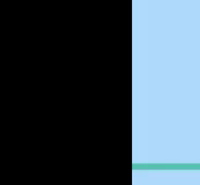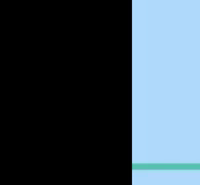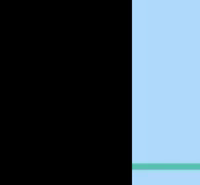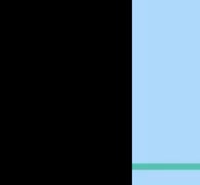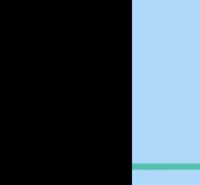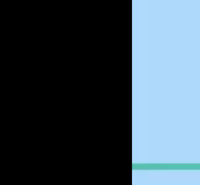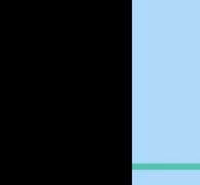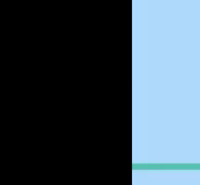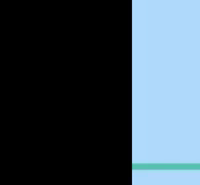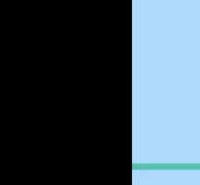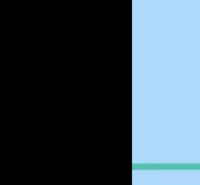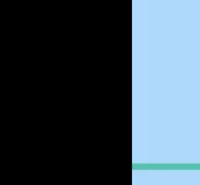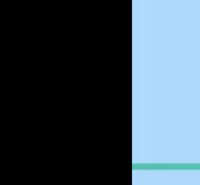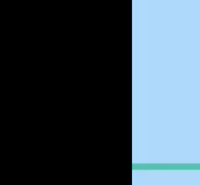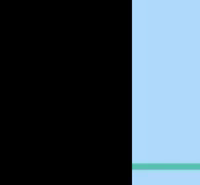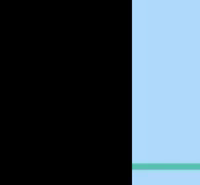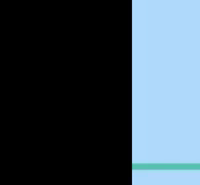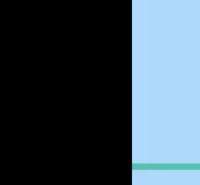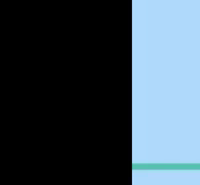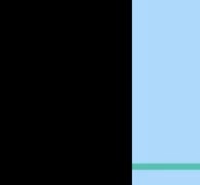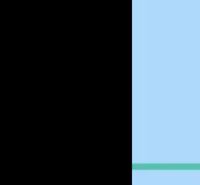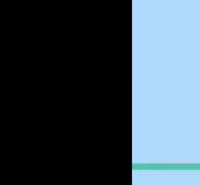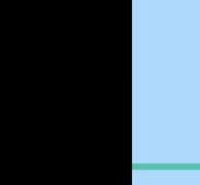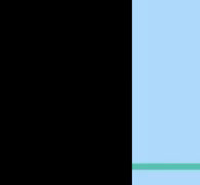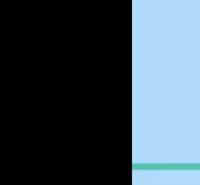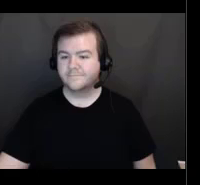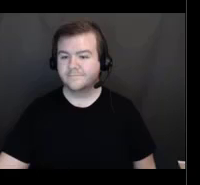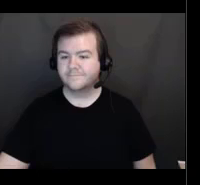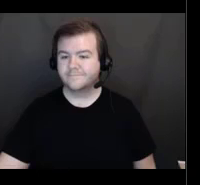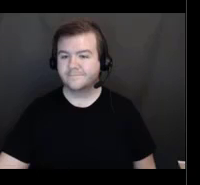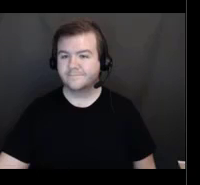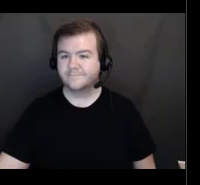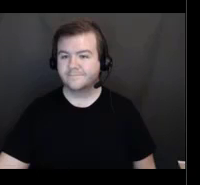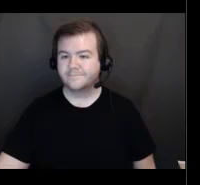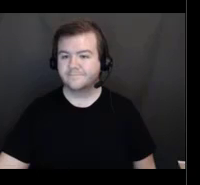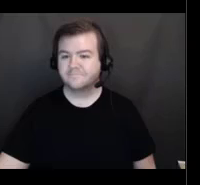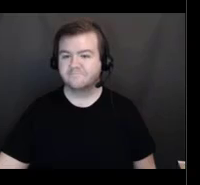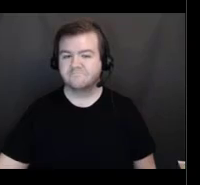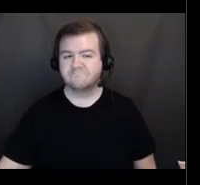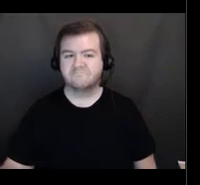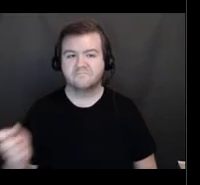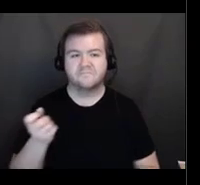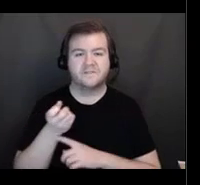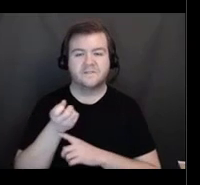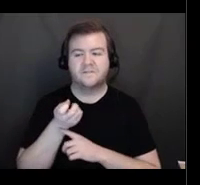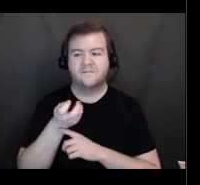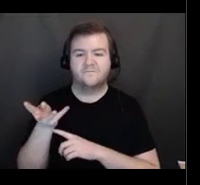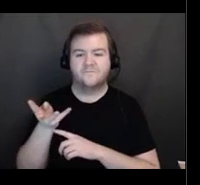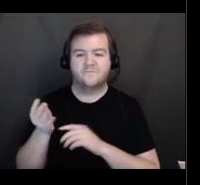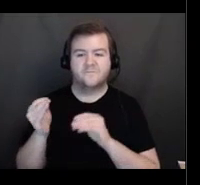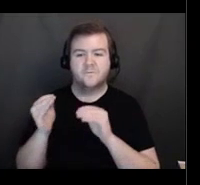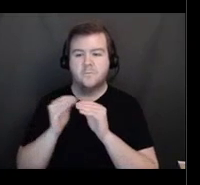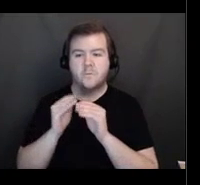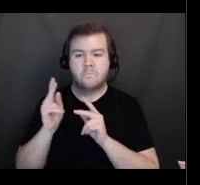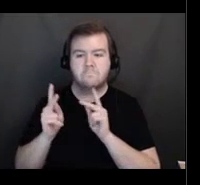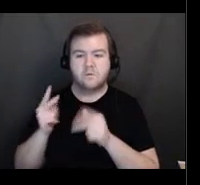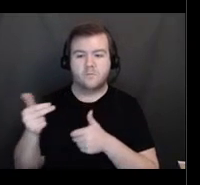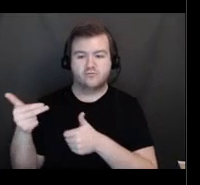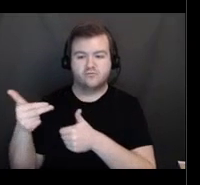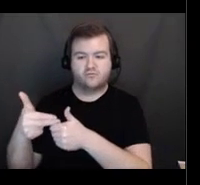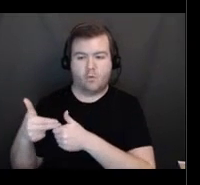we will begin shortly. We have a few more folks coming in now, and